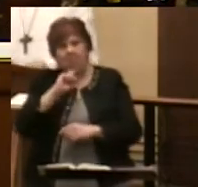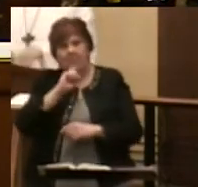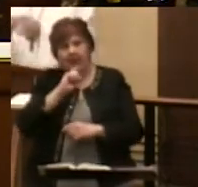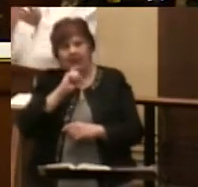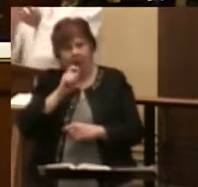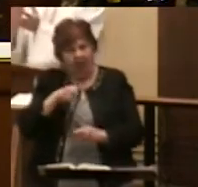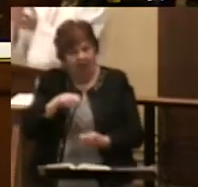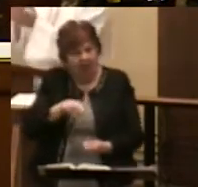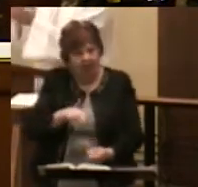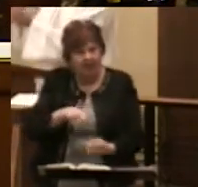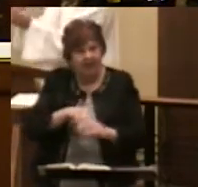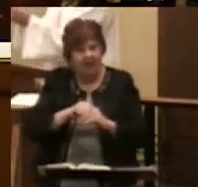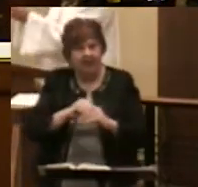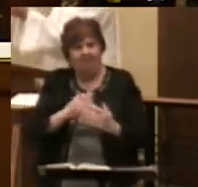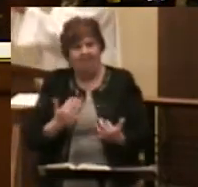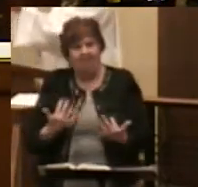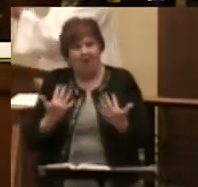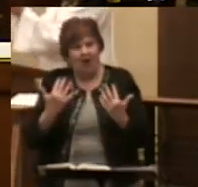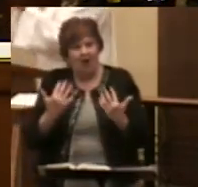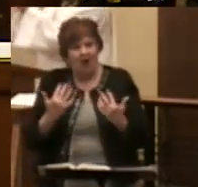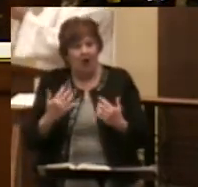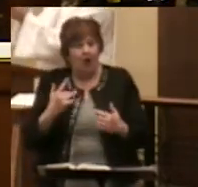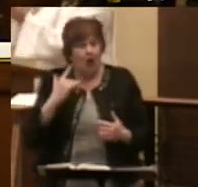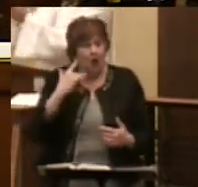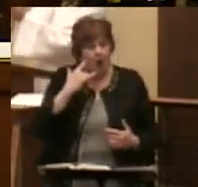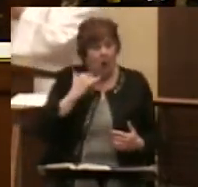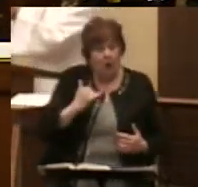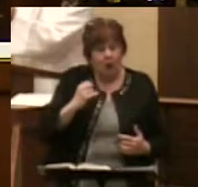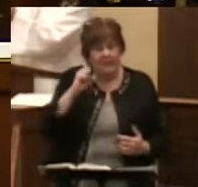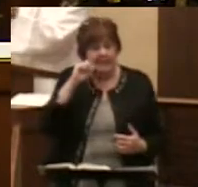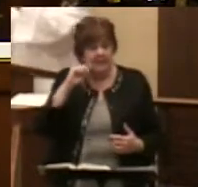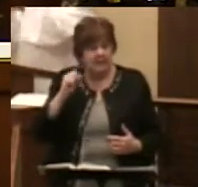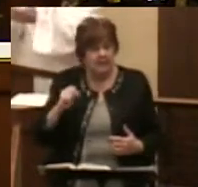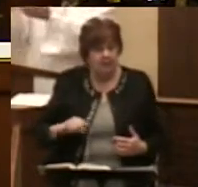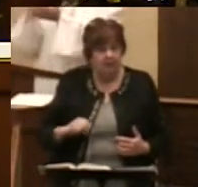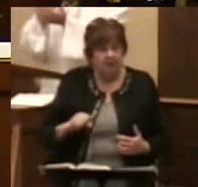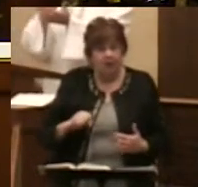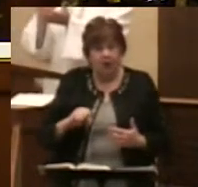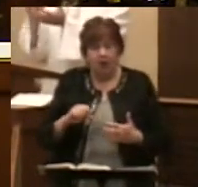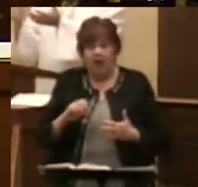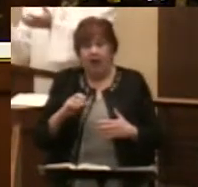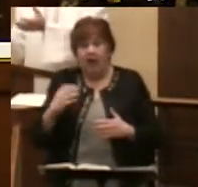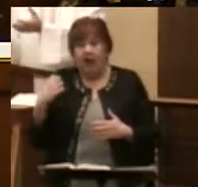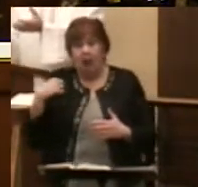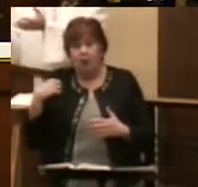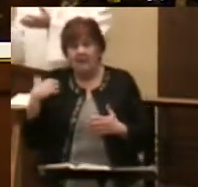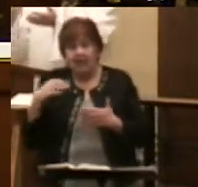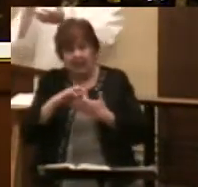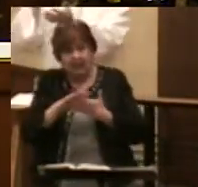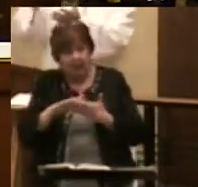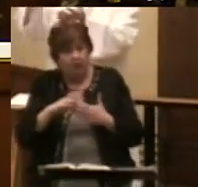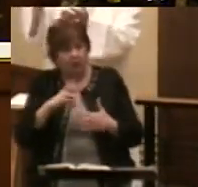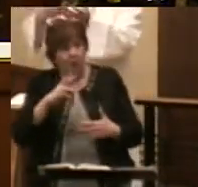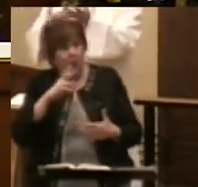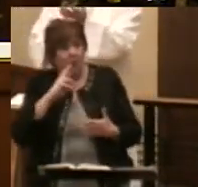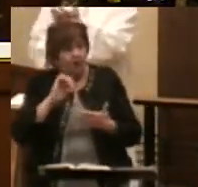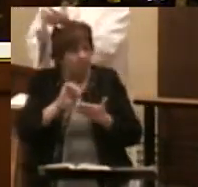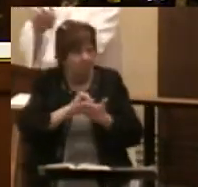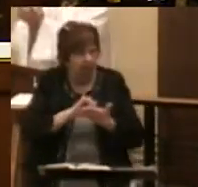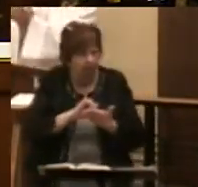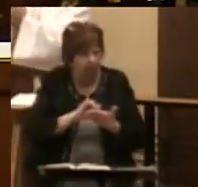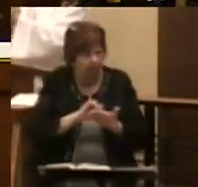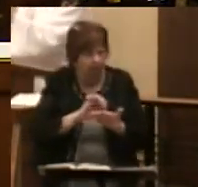fire. Now it's one thing to have a piece of gold or silver and clean it up on the outside. You can take water, you can take polishing